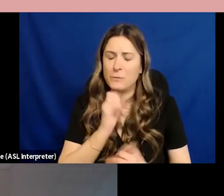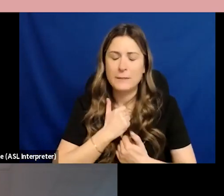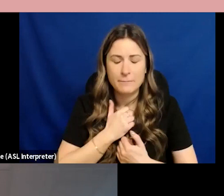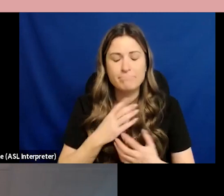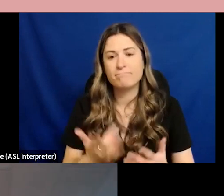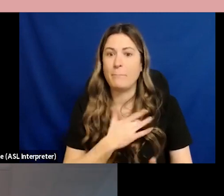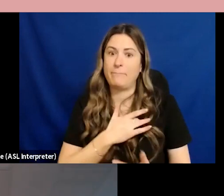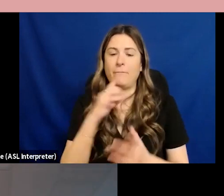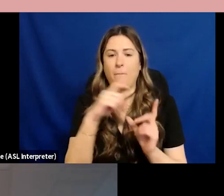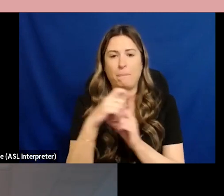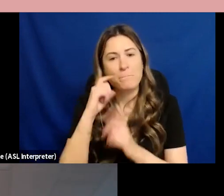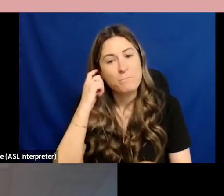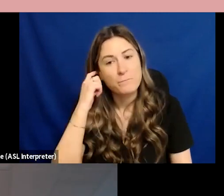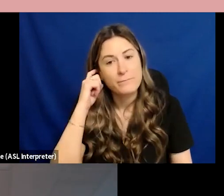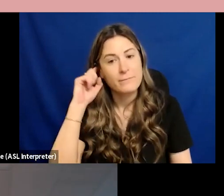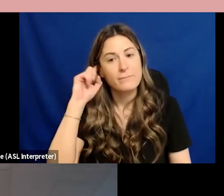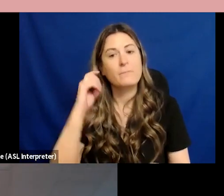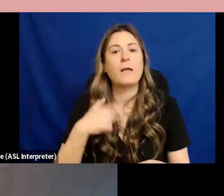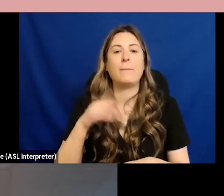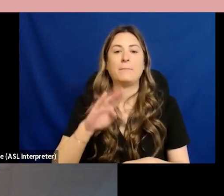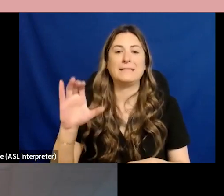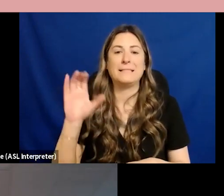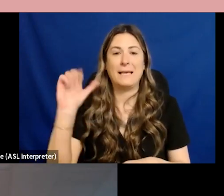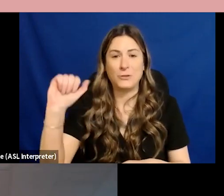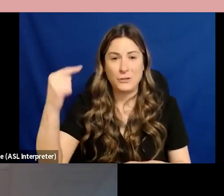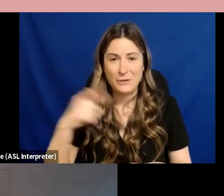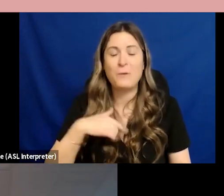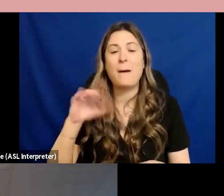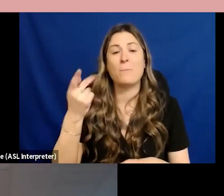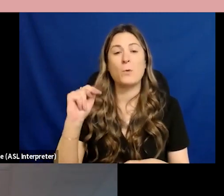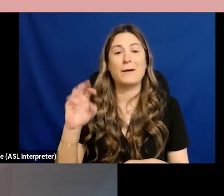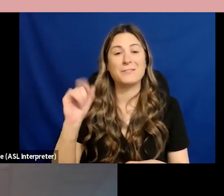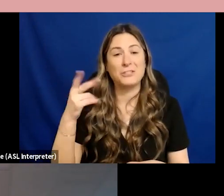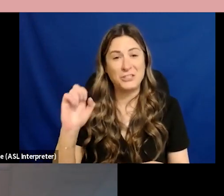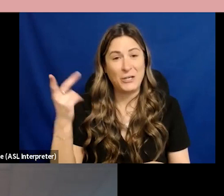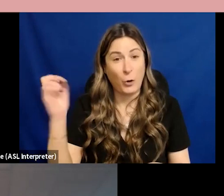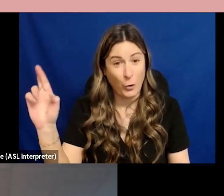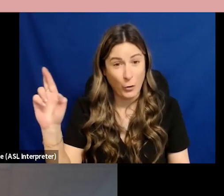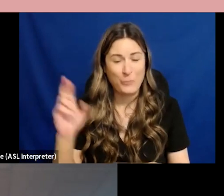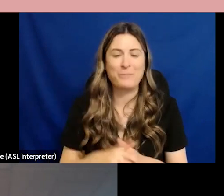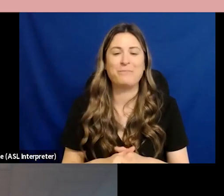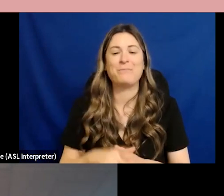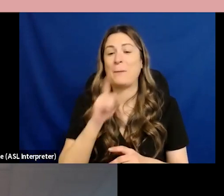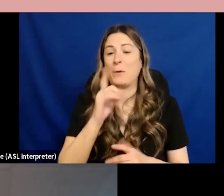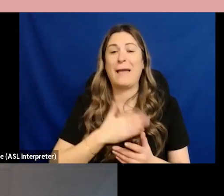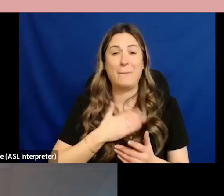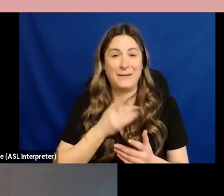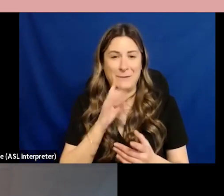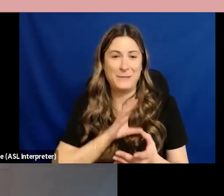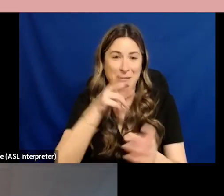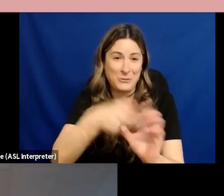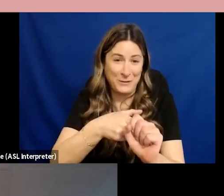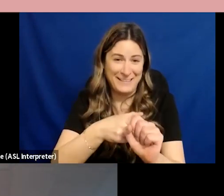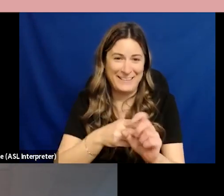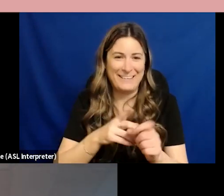asia said i'm nikki sharma bc's attorney general my pronouns are she her i'm very happy to be joining you virtually today from the